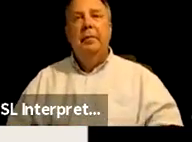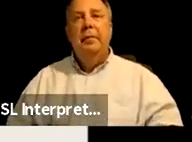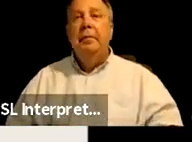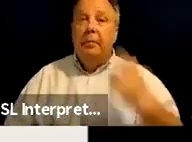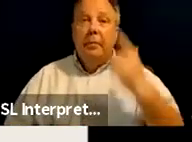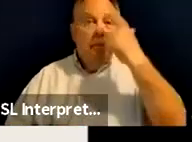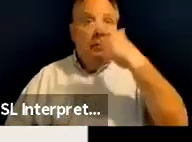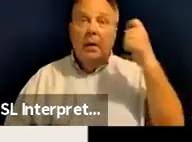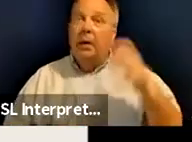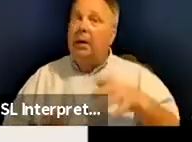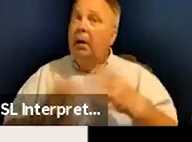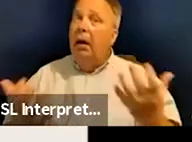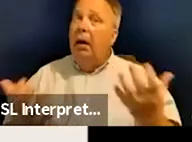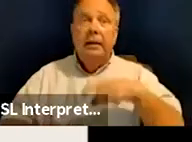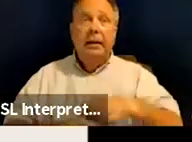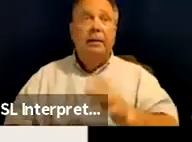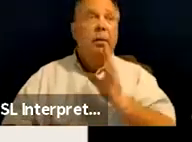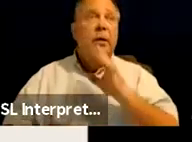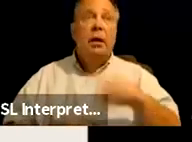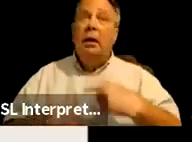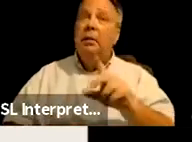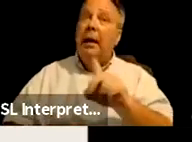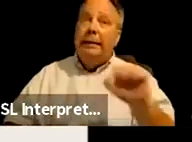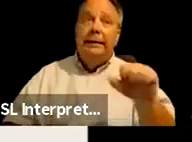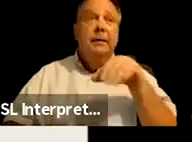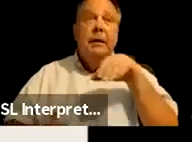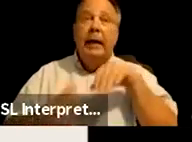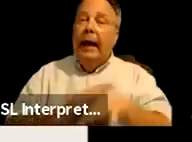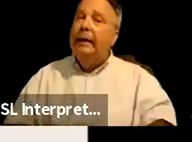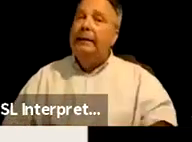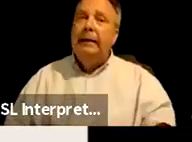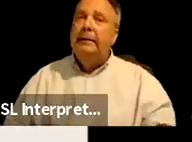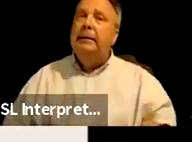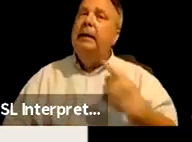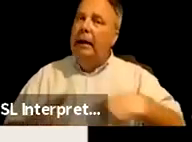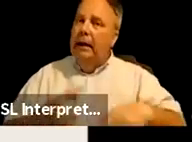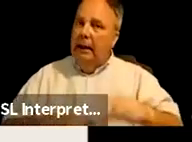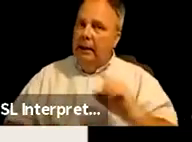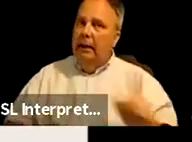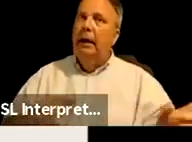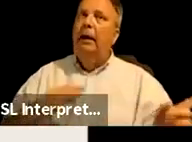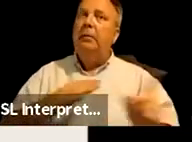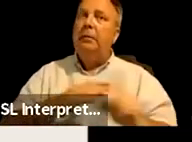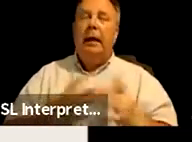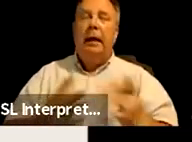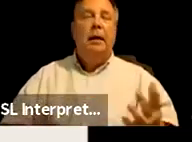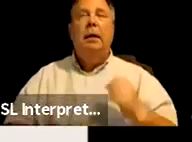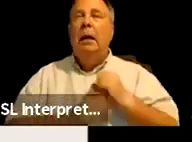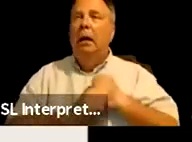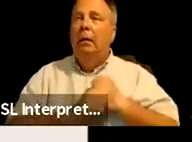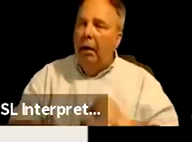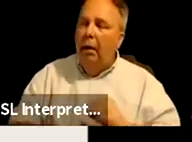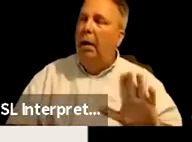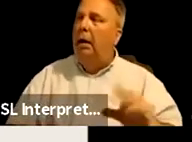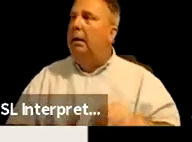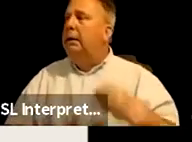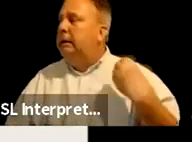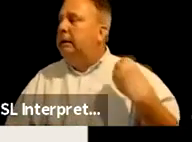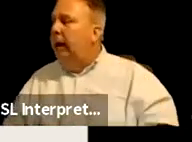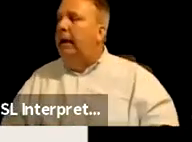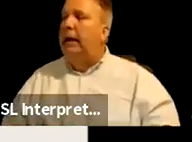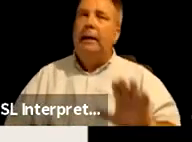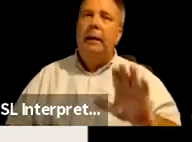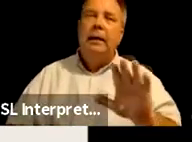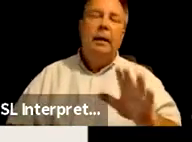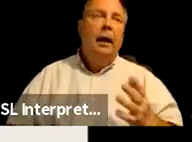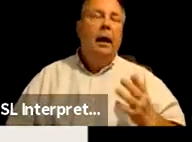because a lot of times when we talk about disability access, it comes out as it's a burden, it's an expense, it's